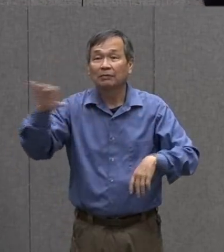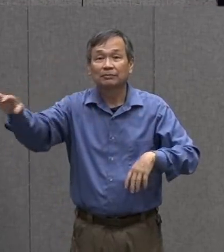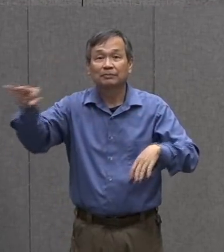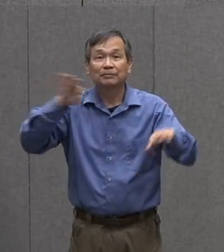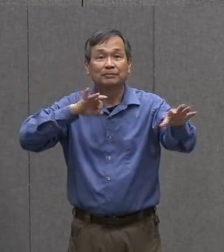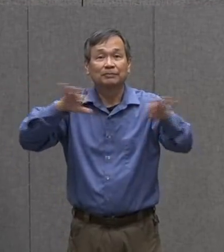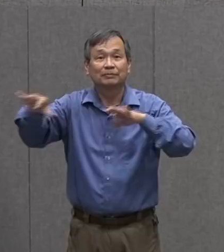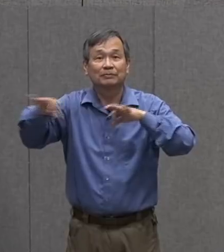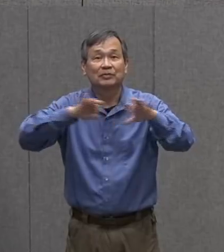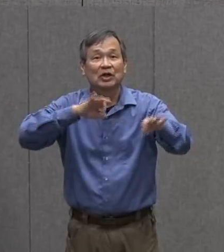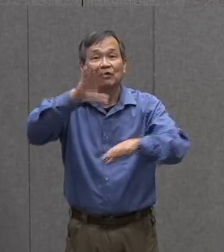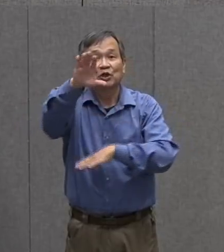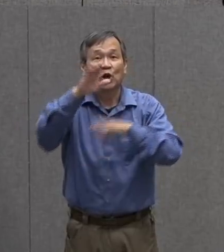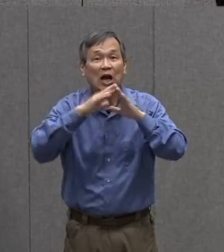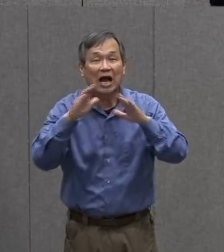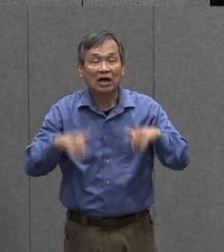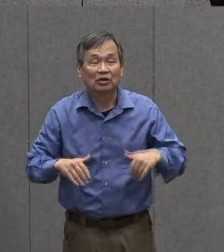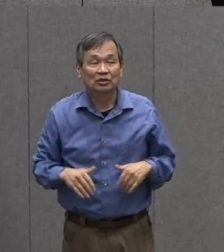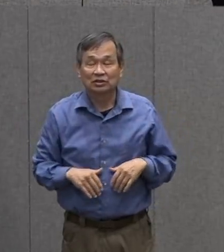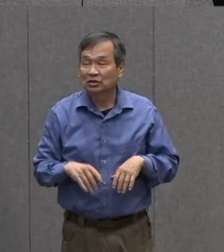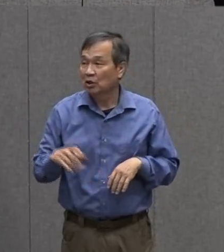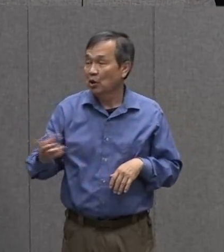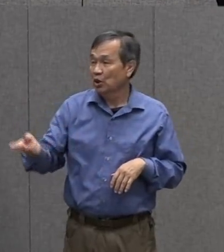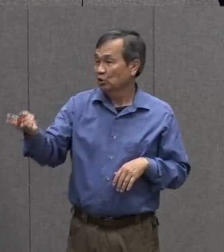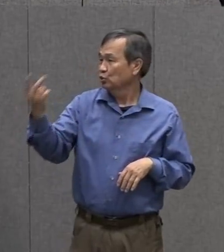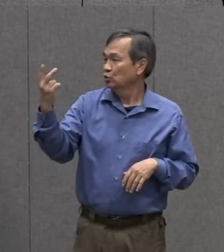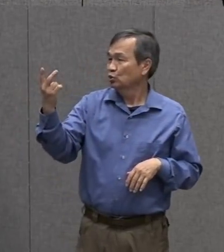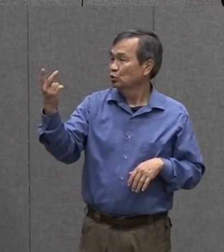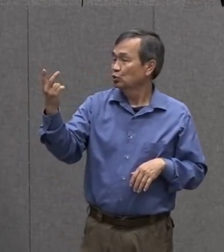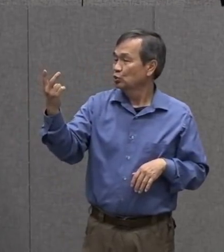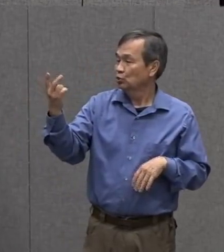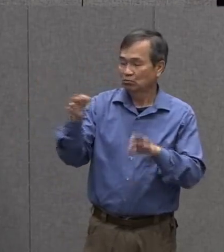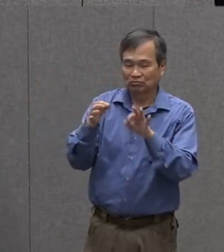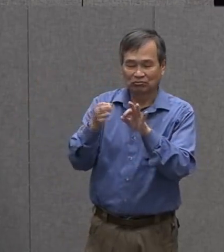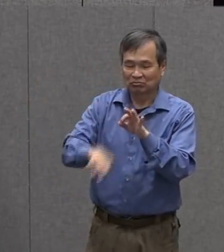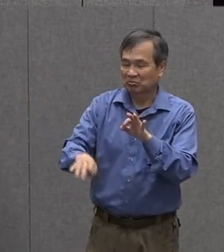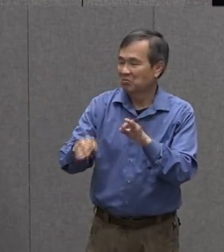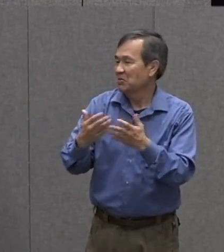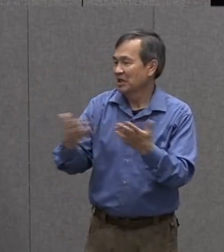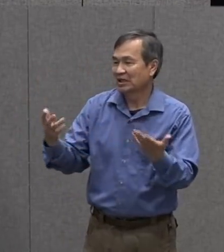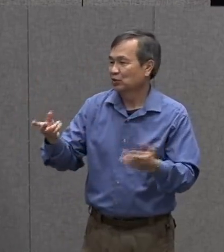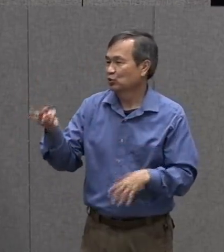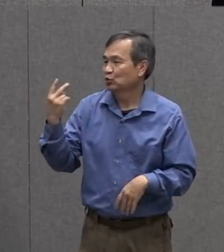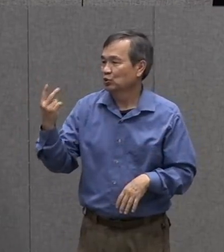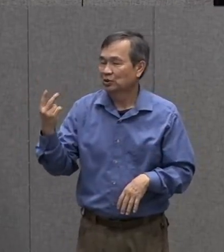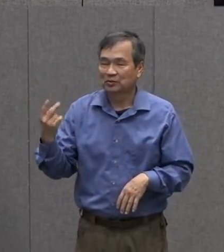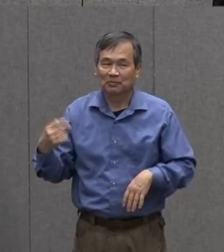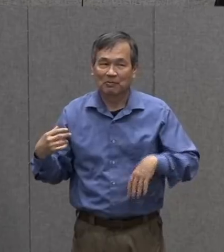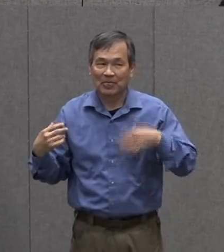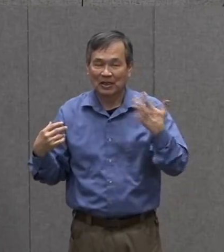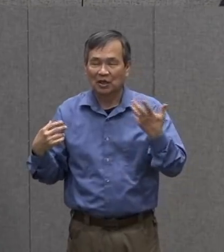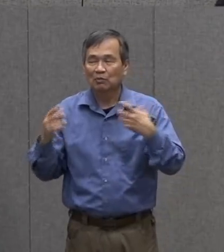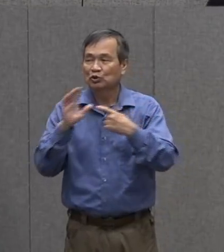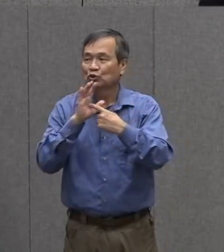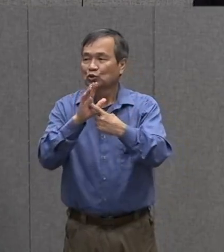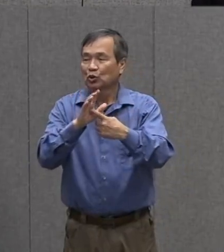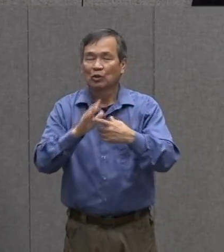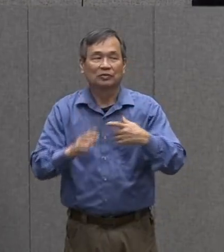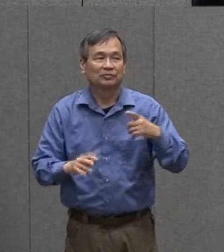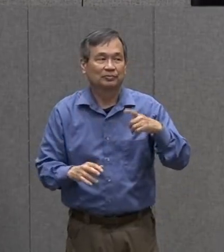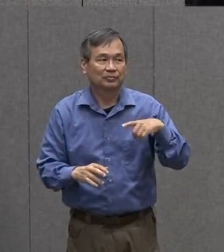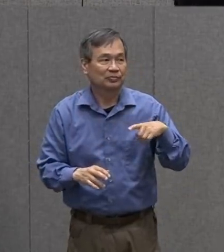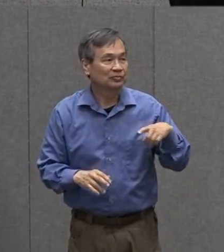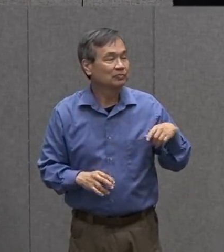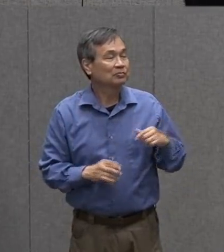from we're just gonna we need we just need two things all right let's write them down up here so everybody